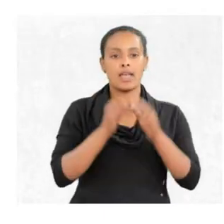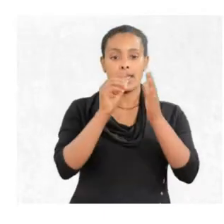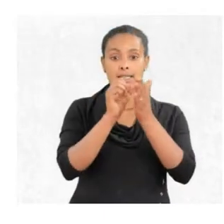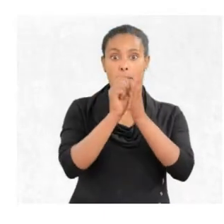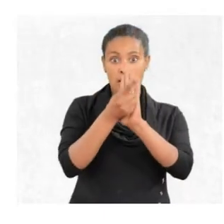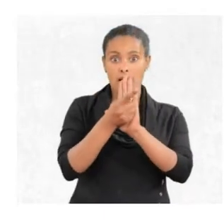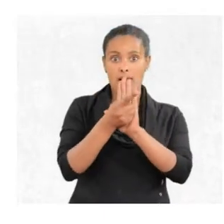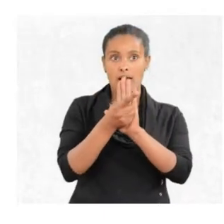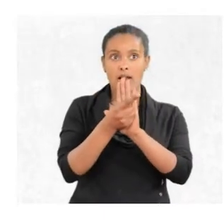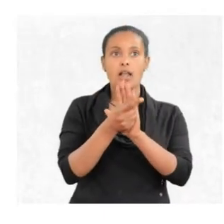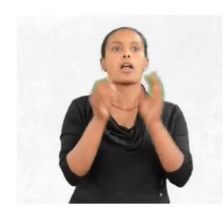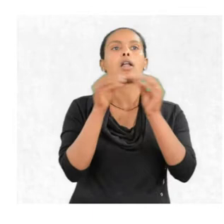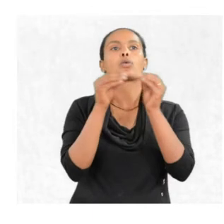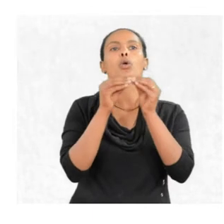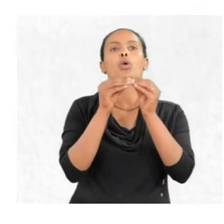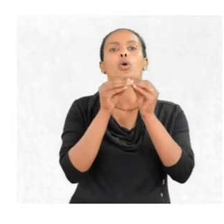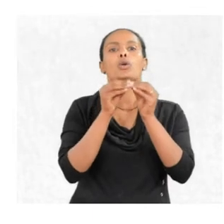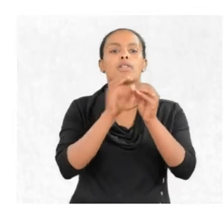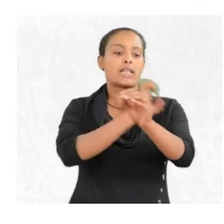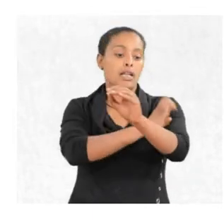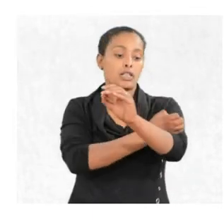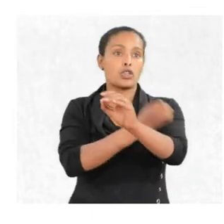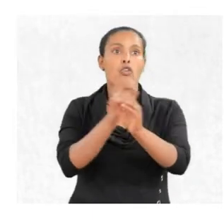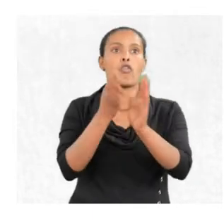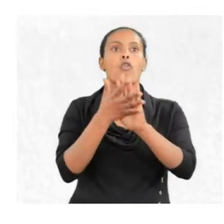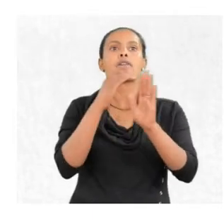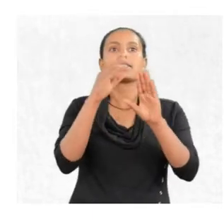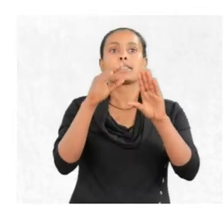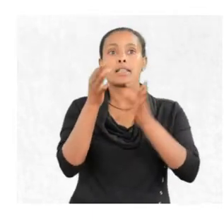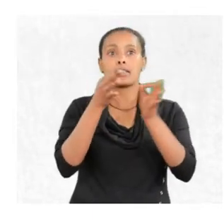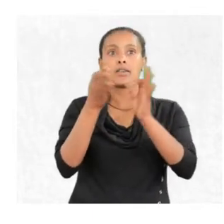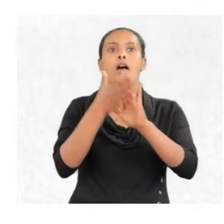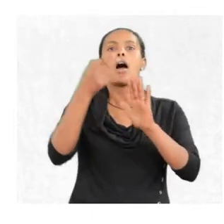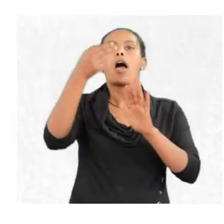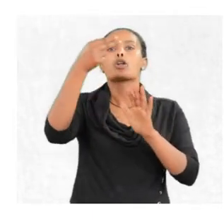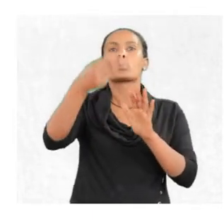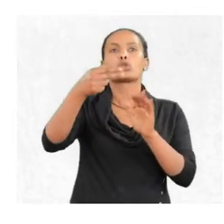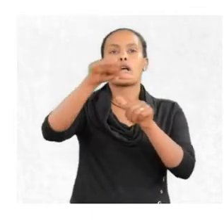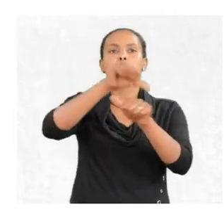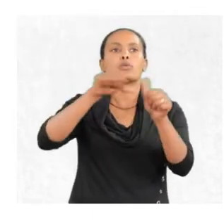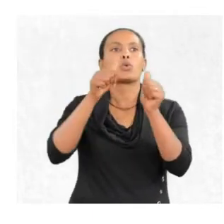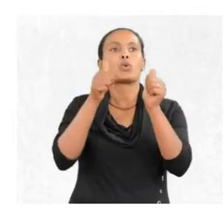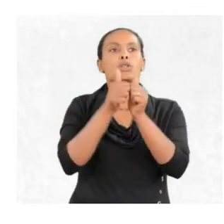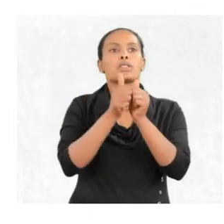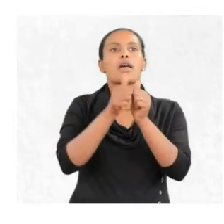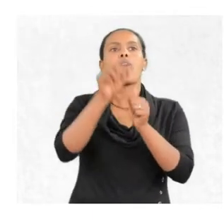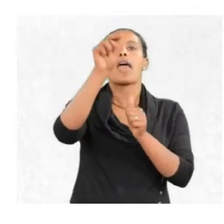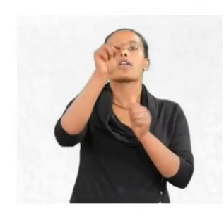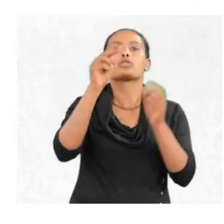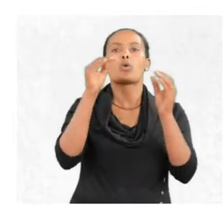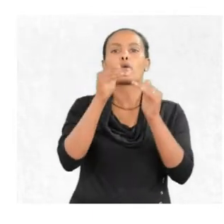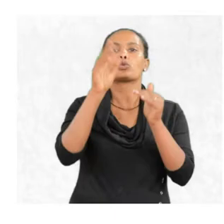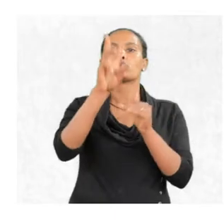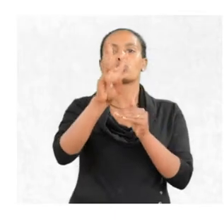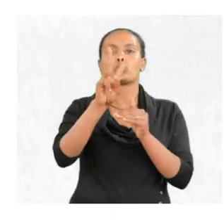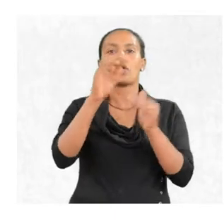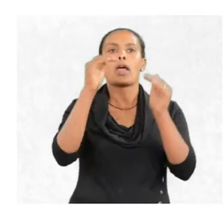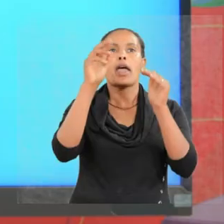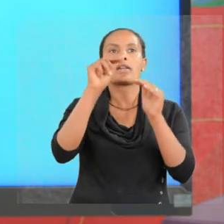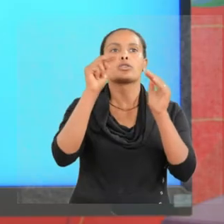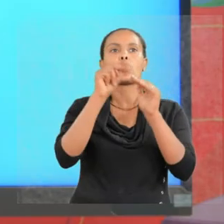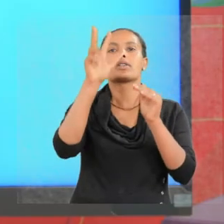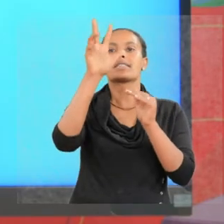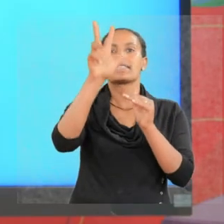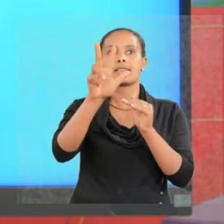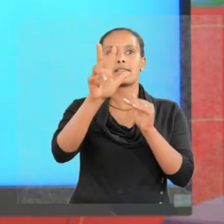Example. Calculate the energies of the state of the hydrogen atom with N equal to two and N equal to